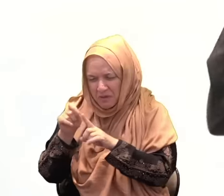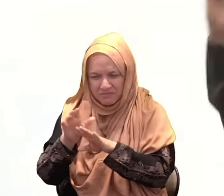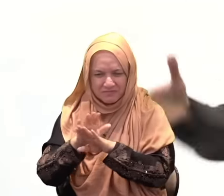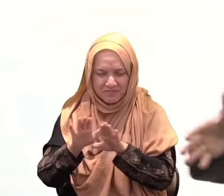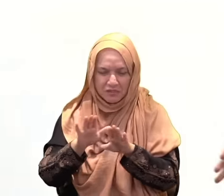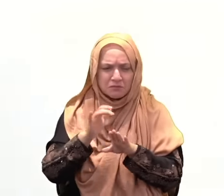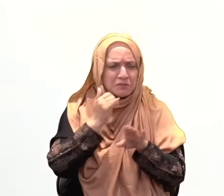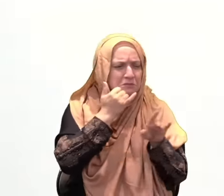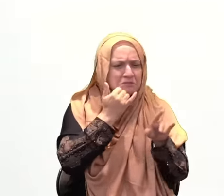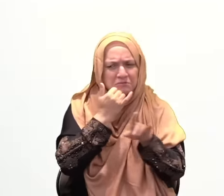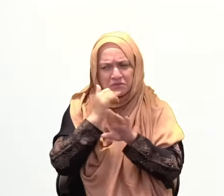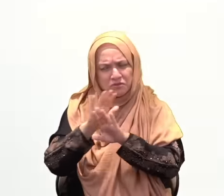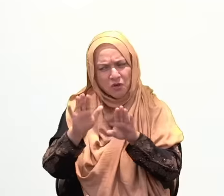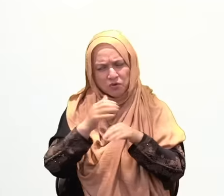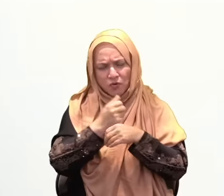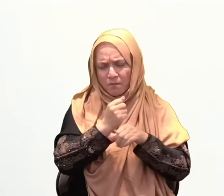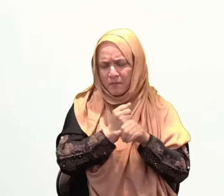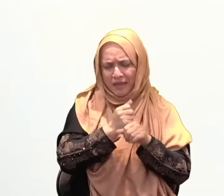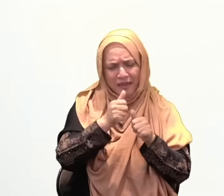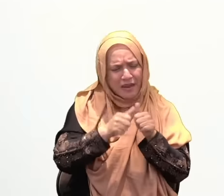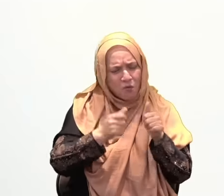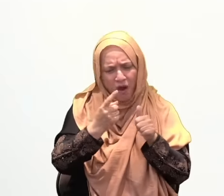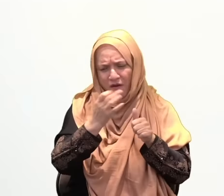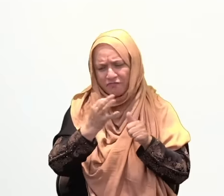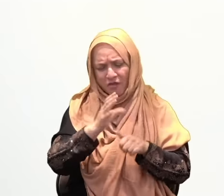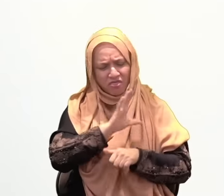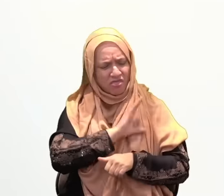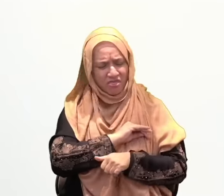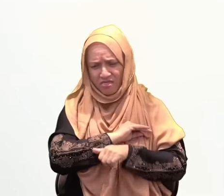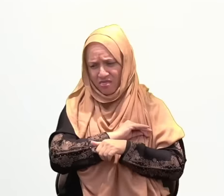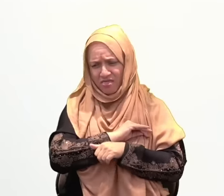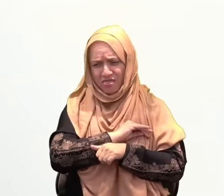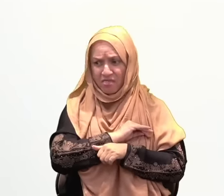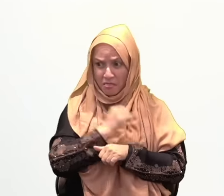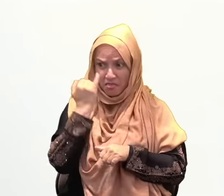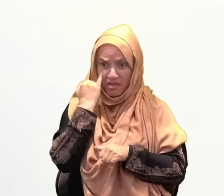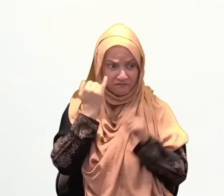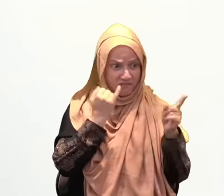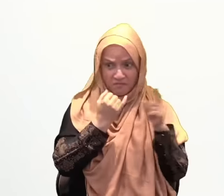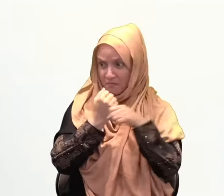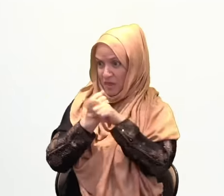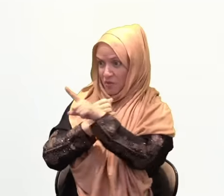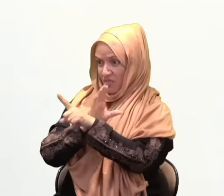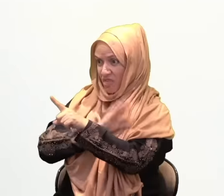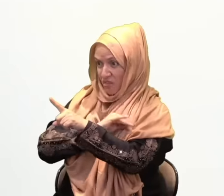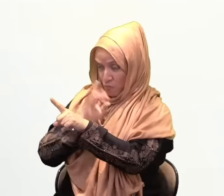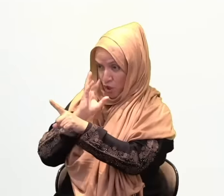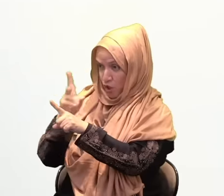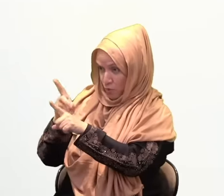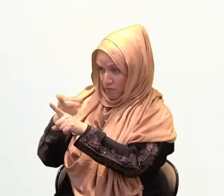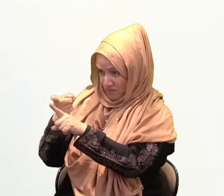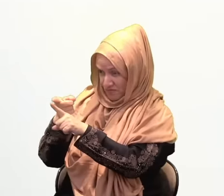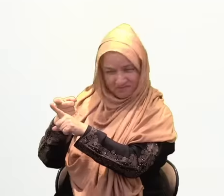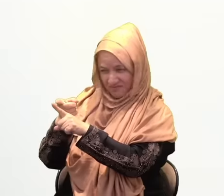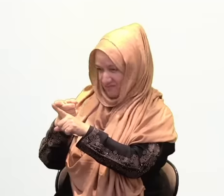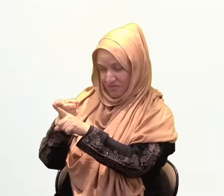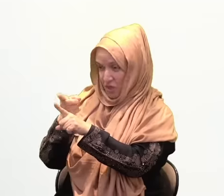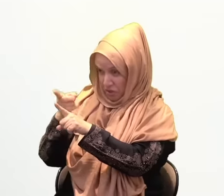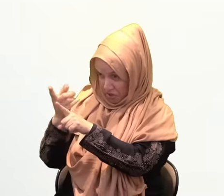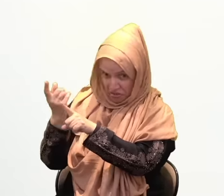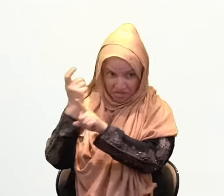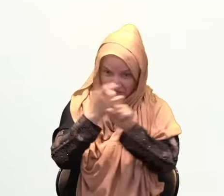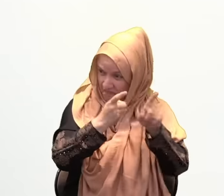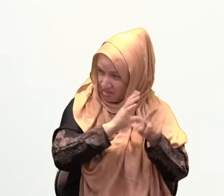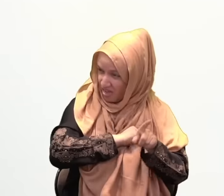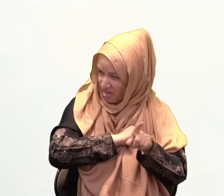I immediately resort to the negative it's not something that can change overnight. That's true. But you know when the Prophet sallallahu alayhi wa sallam says to us to even focus